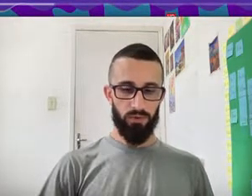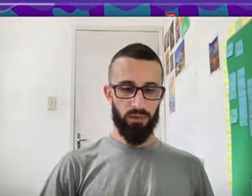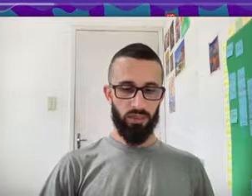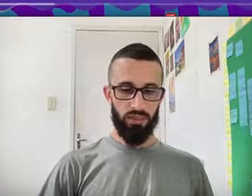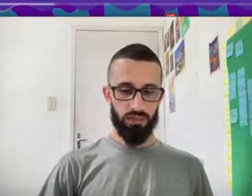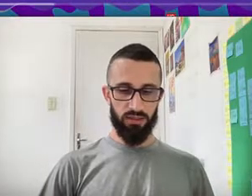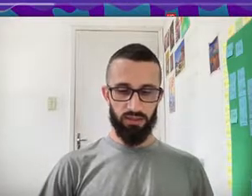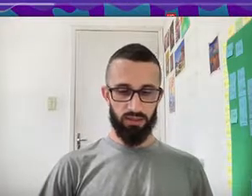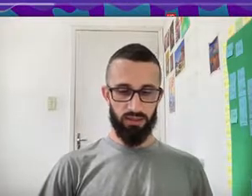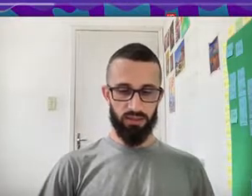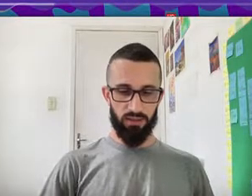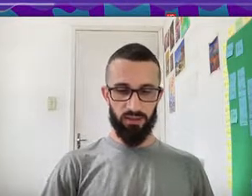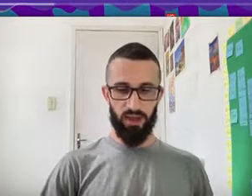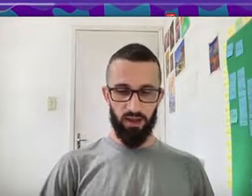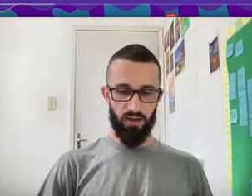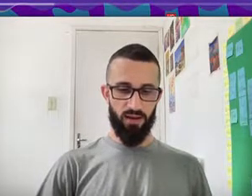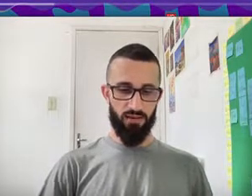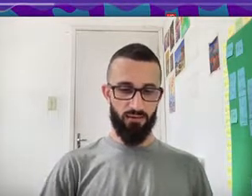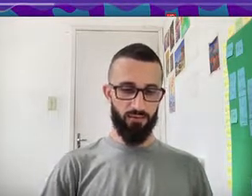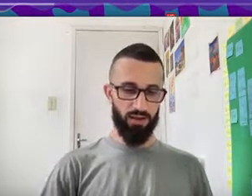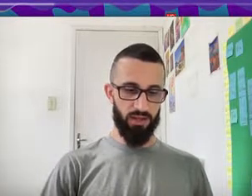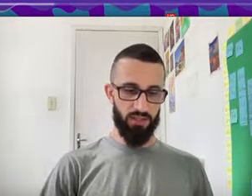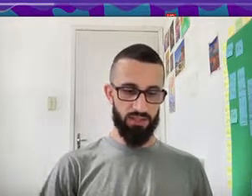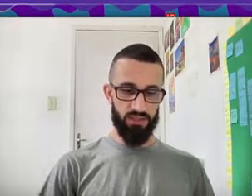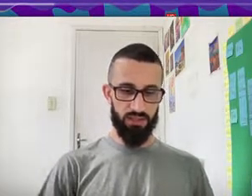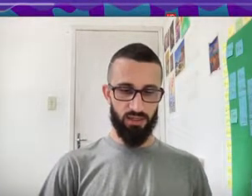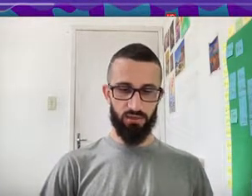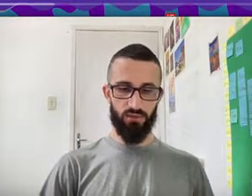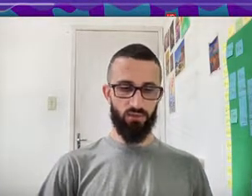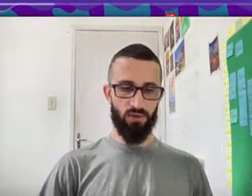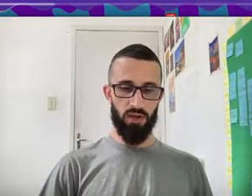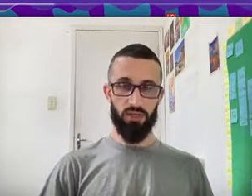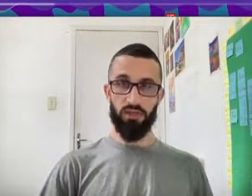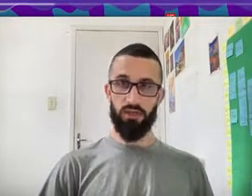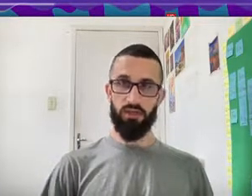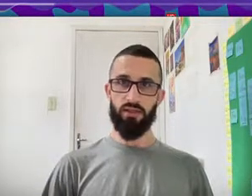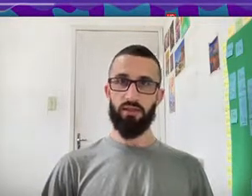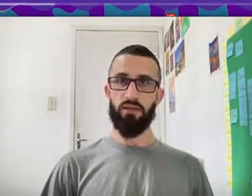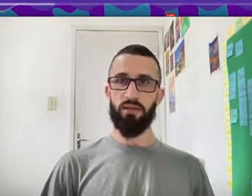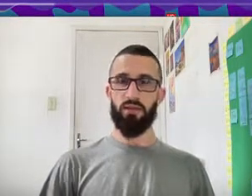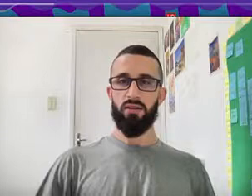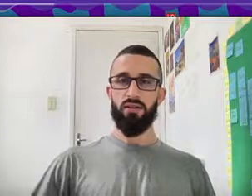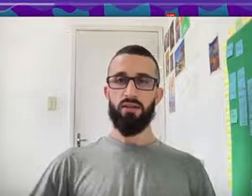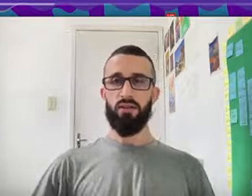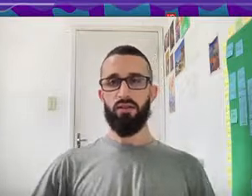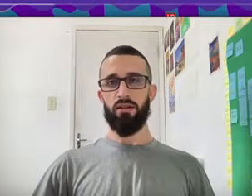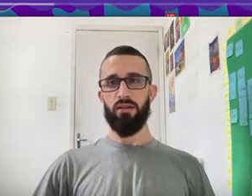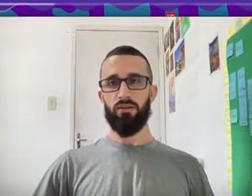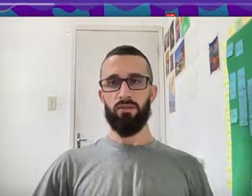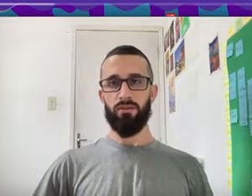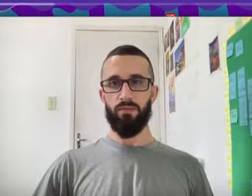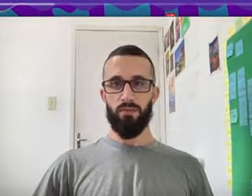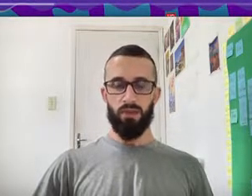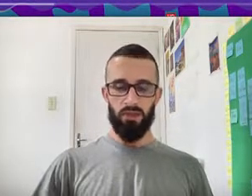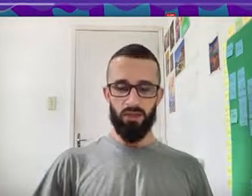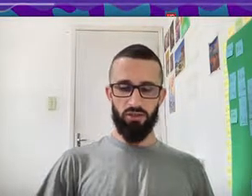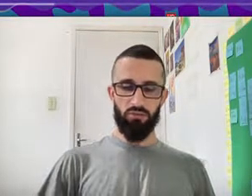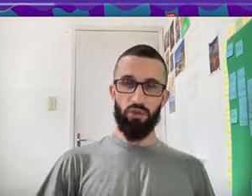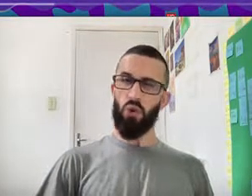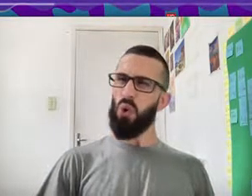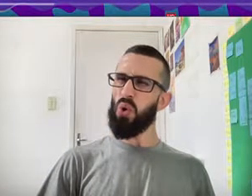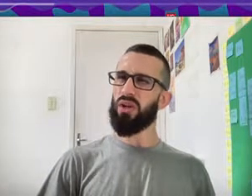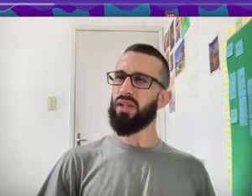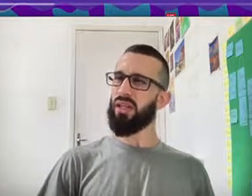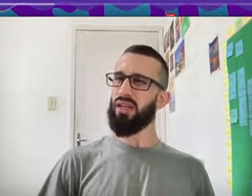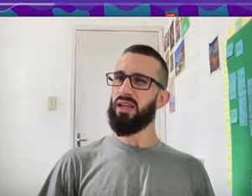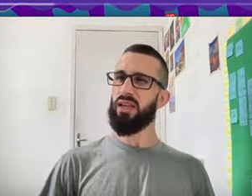Que Que Você Está Fazendo Aqui Um Here It